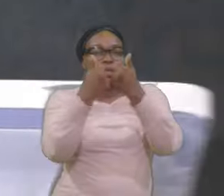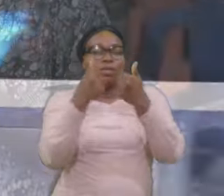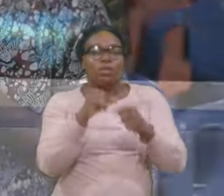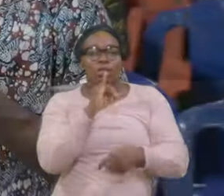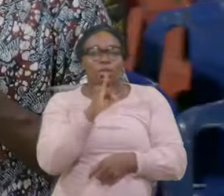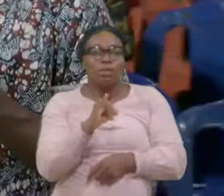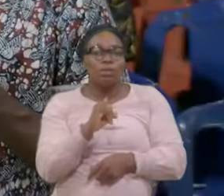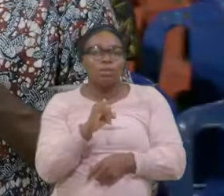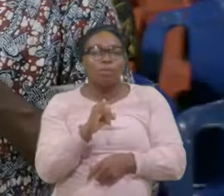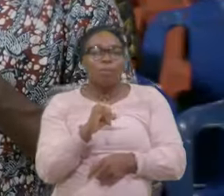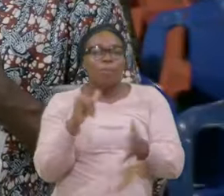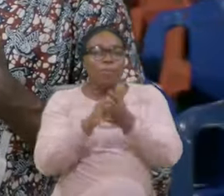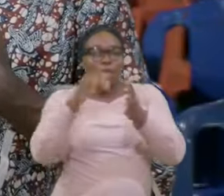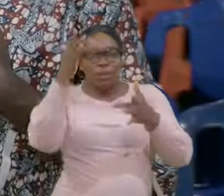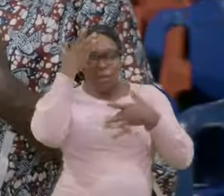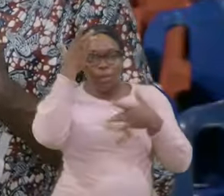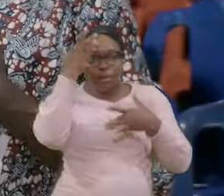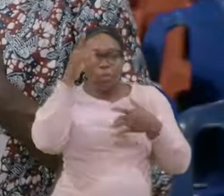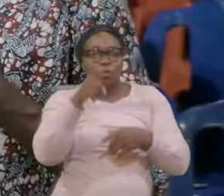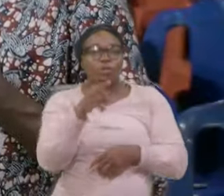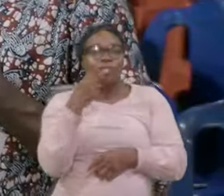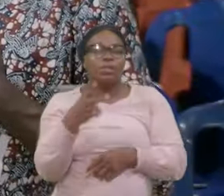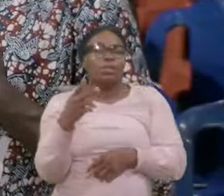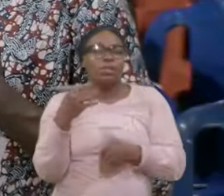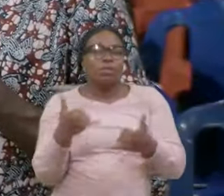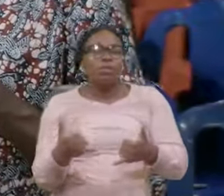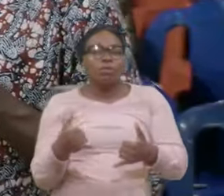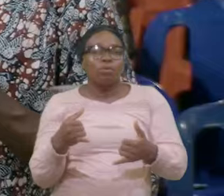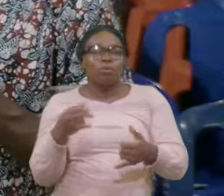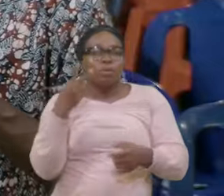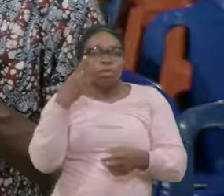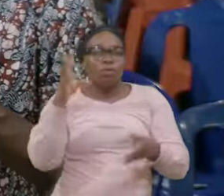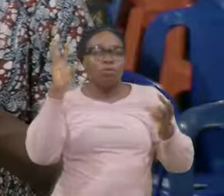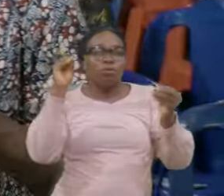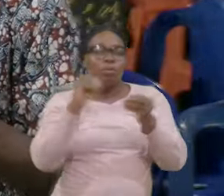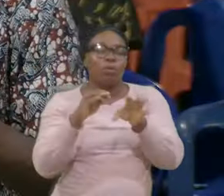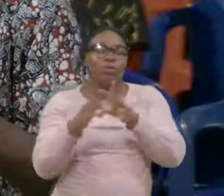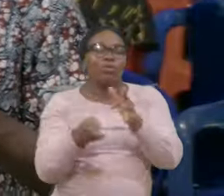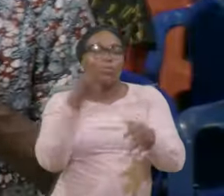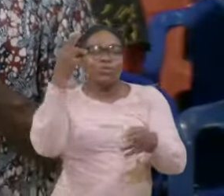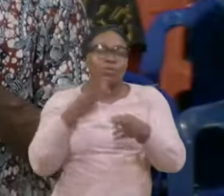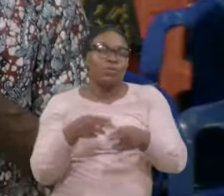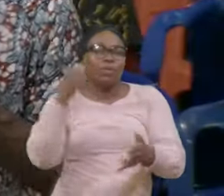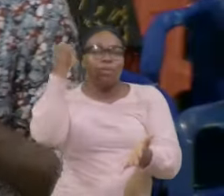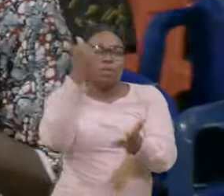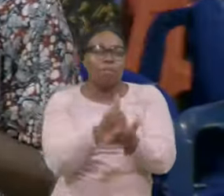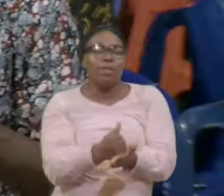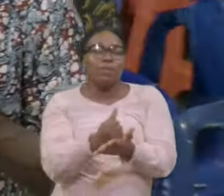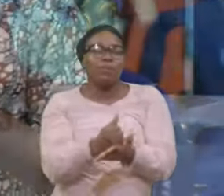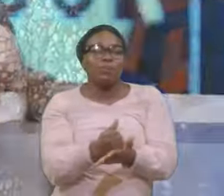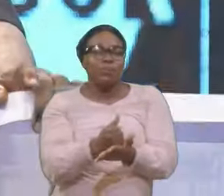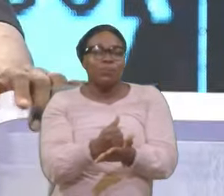Sickness You See Now You See It No More In Jesus Name Pain